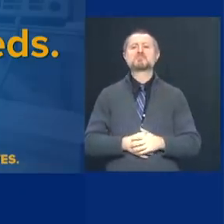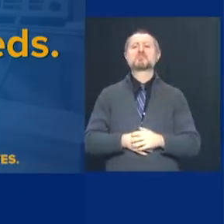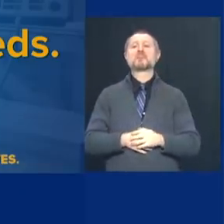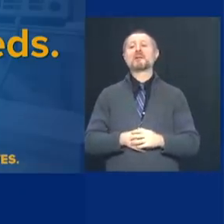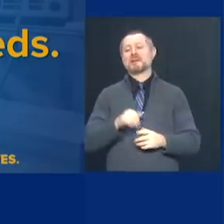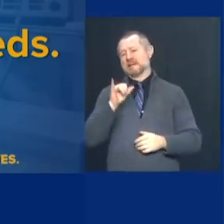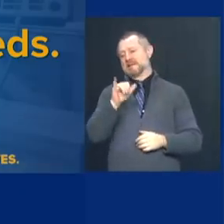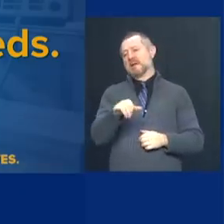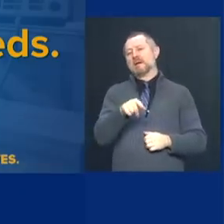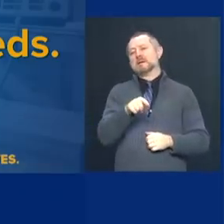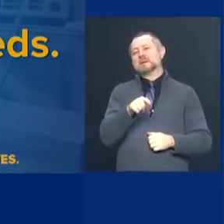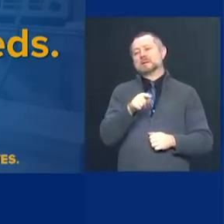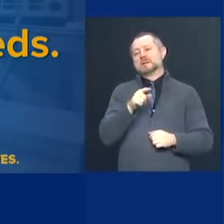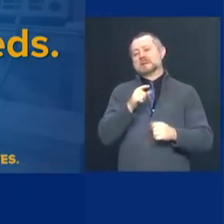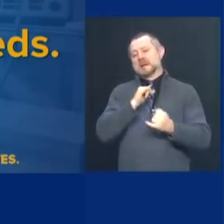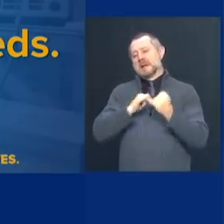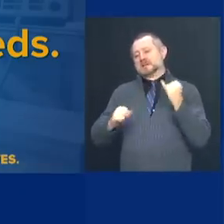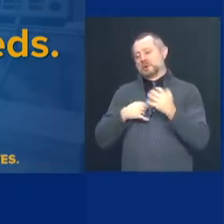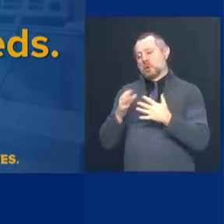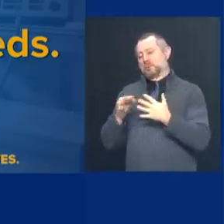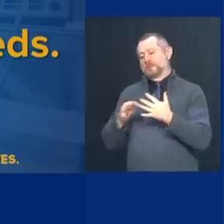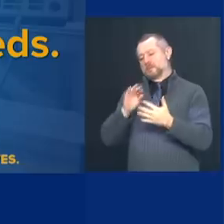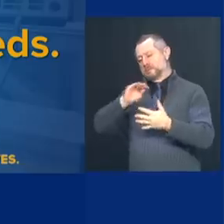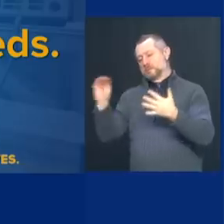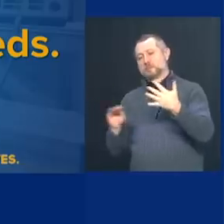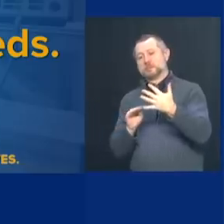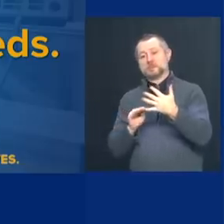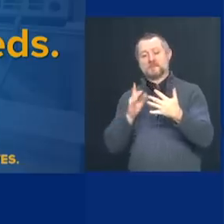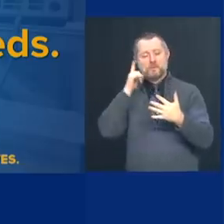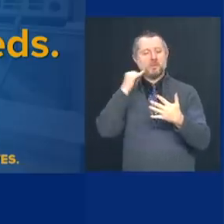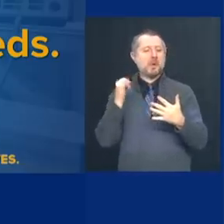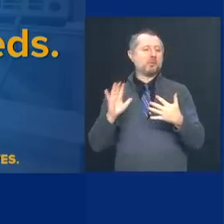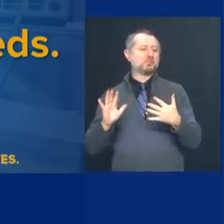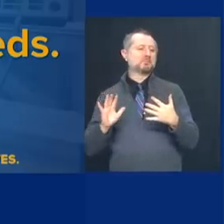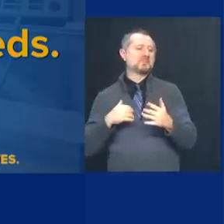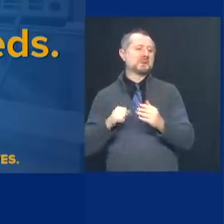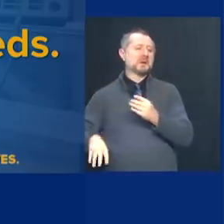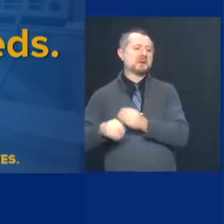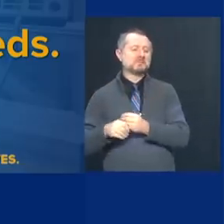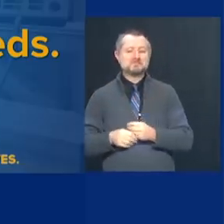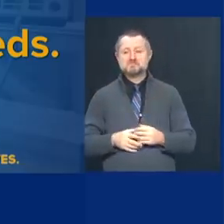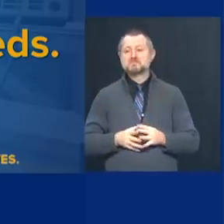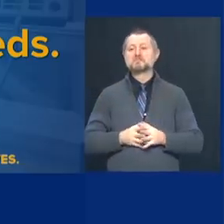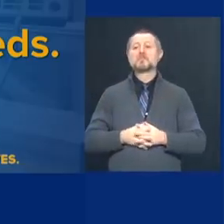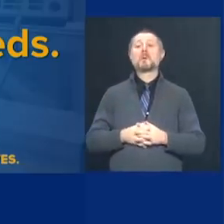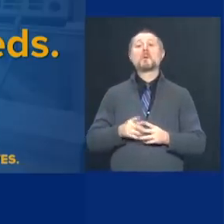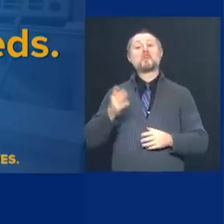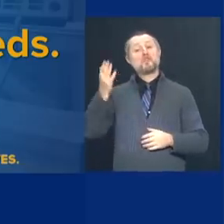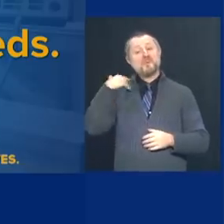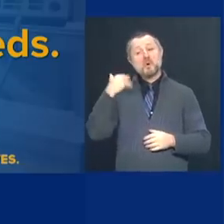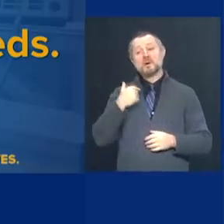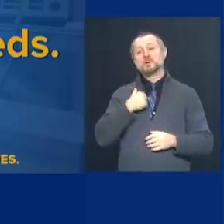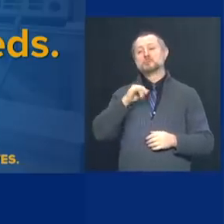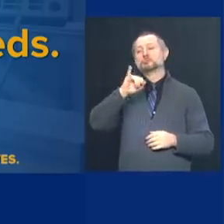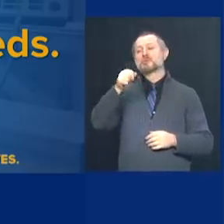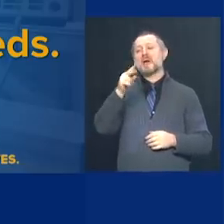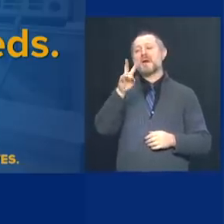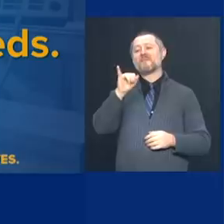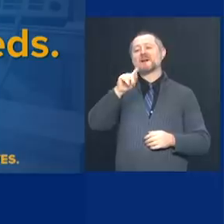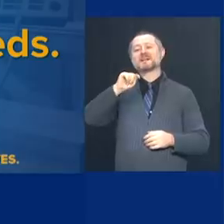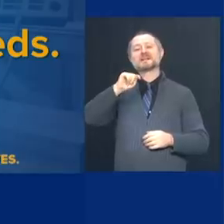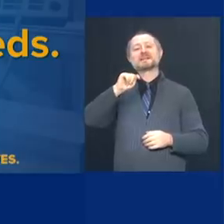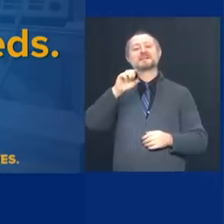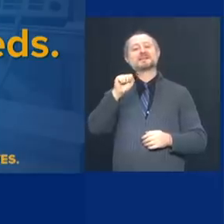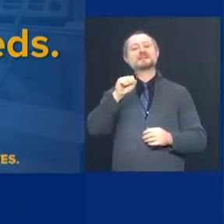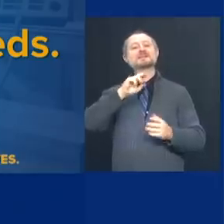last resource. We did that. The Jacob Javits Center, for example, we did 2,000